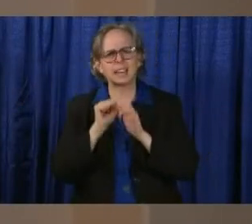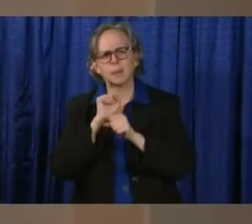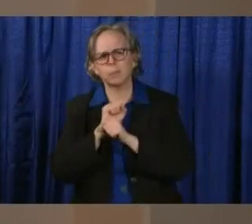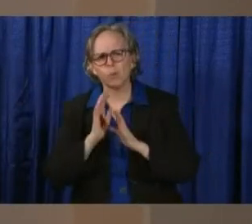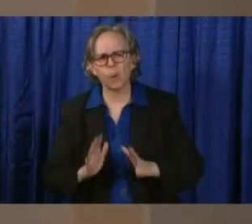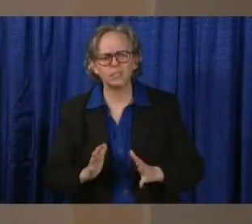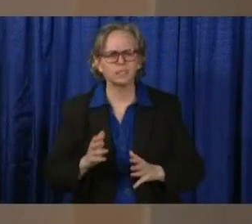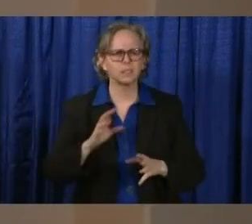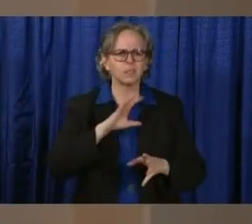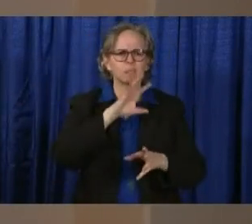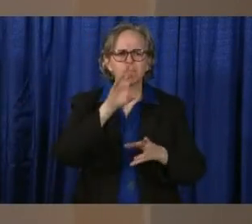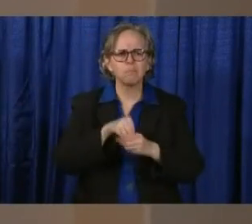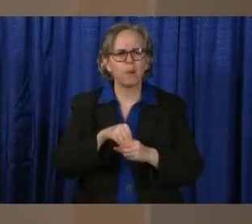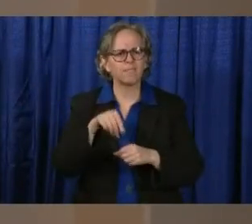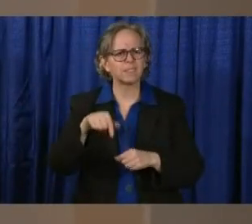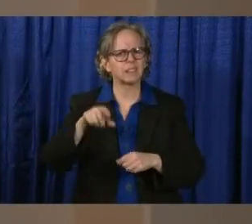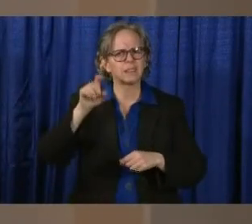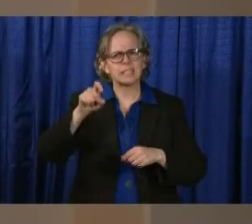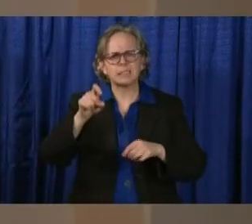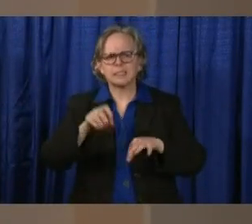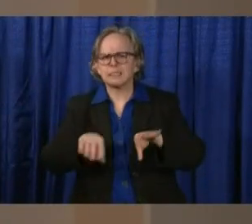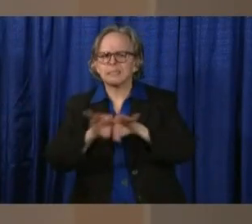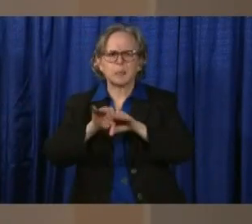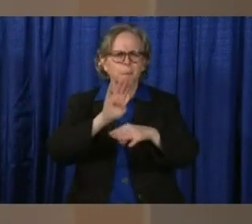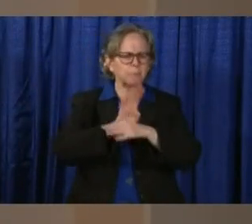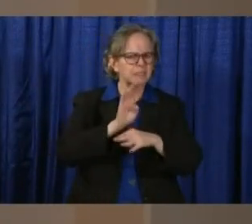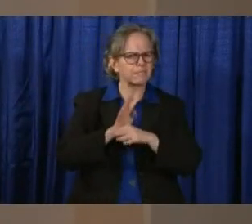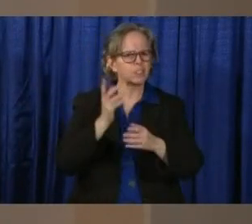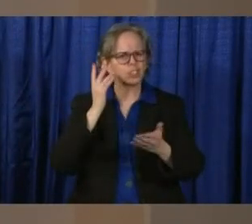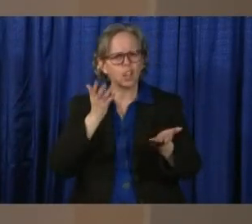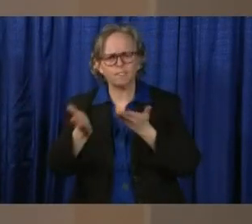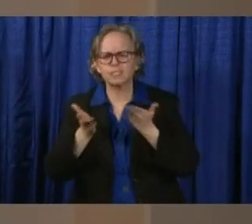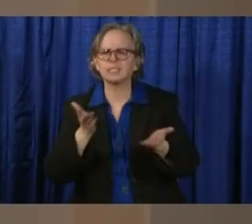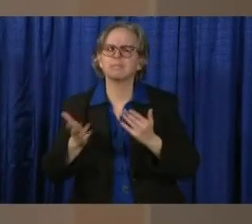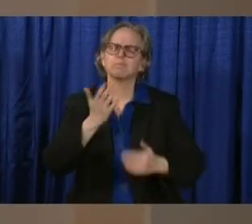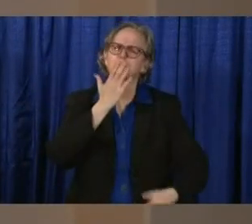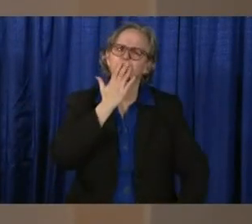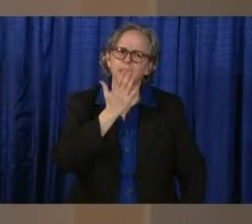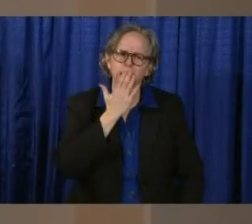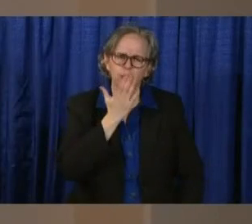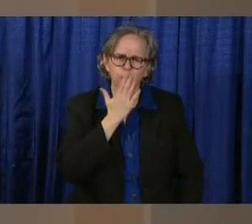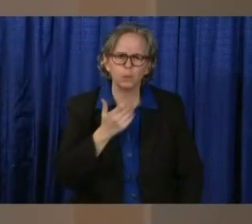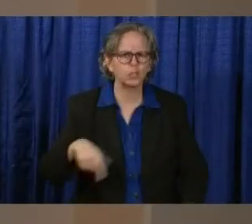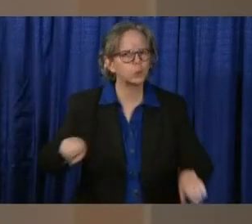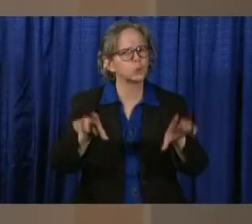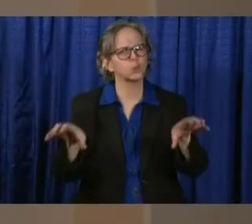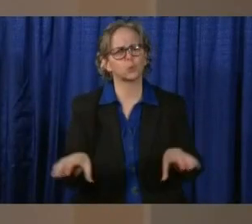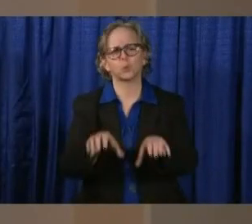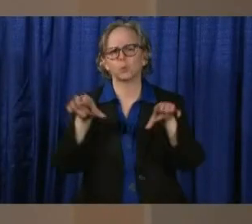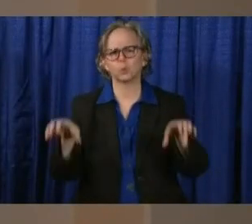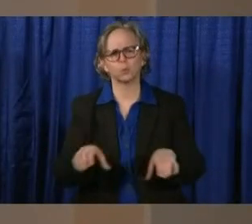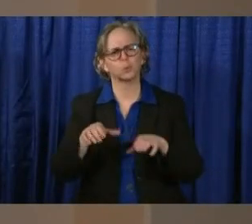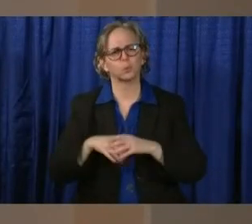services out there that you're doing to keep things going. As Governor mentioned earlier,